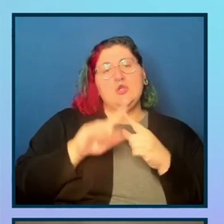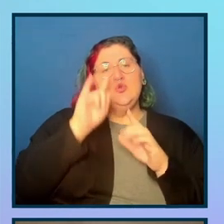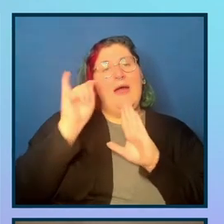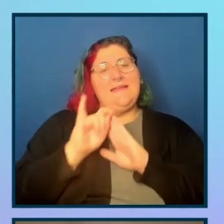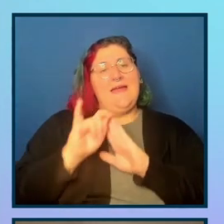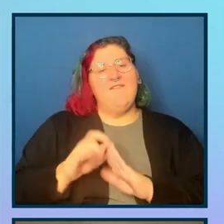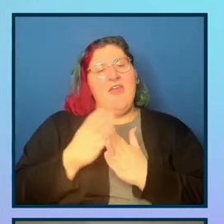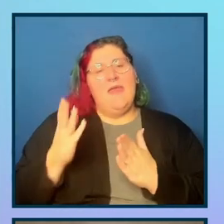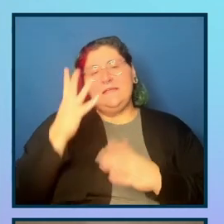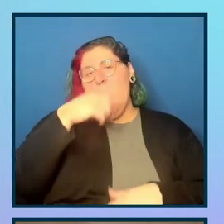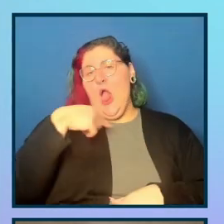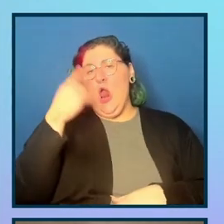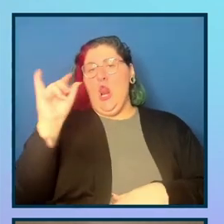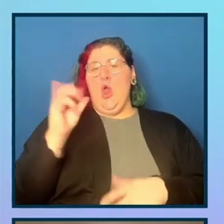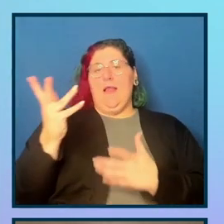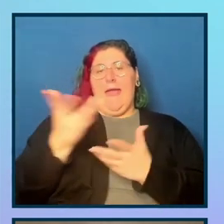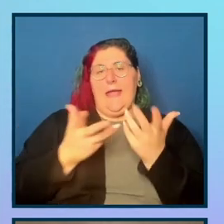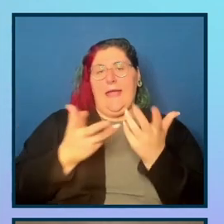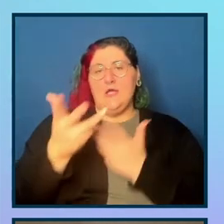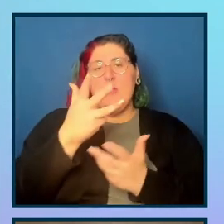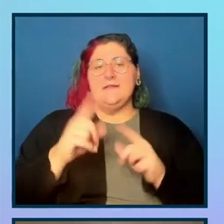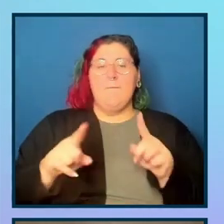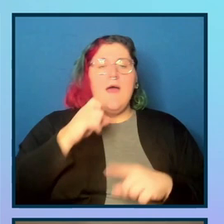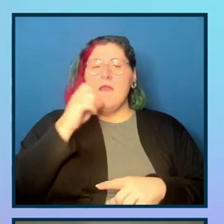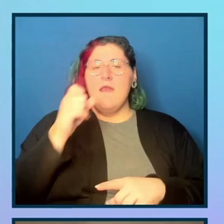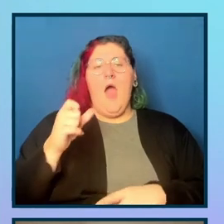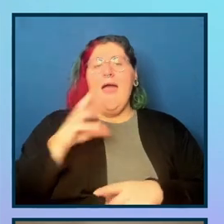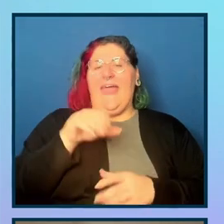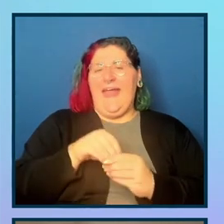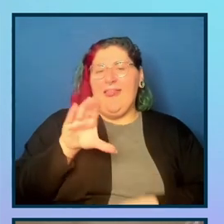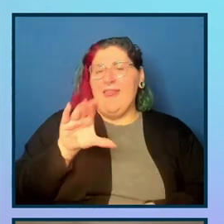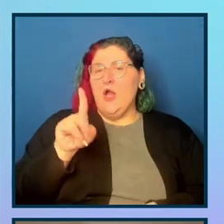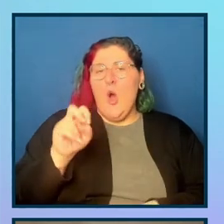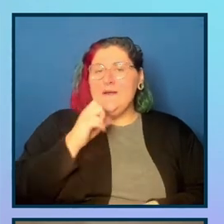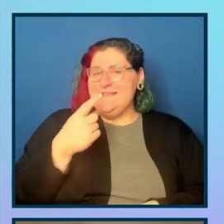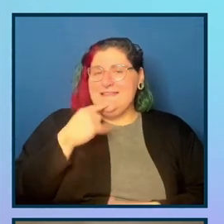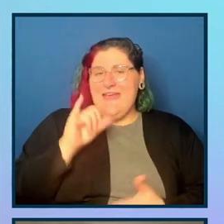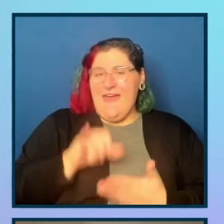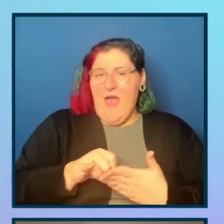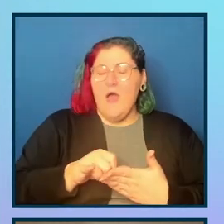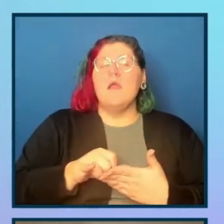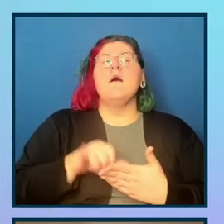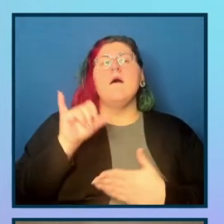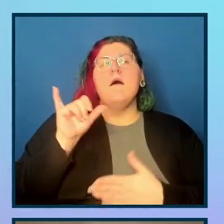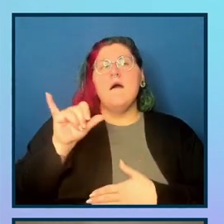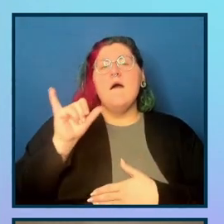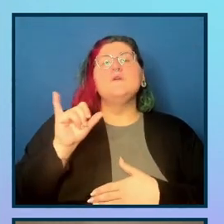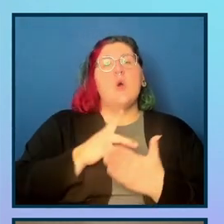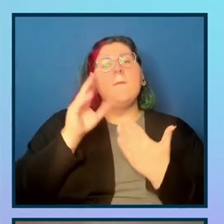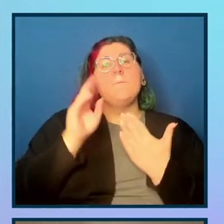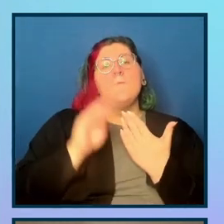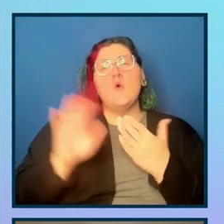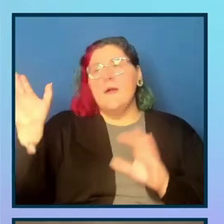um, with kind of machine vision, but weren't marked up as such. So our, our, our little scraper that looked for all the interactive elements couldn't find it, but actually we have